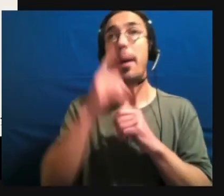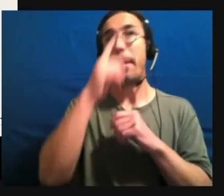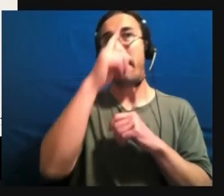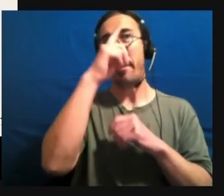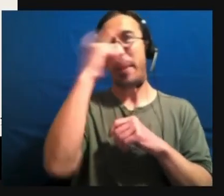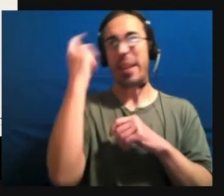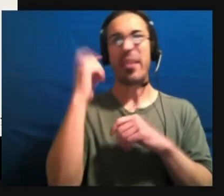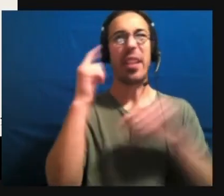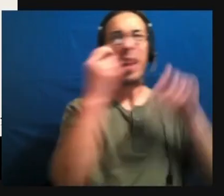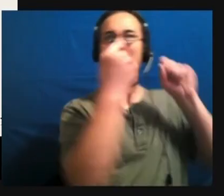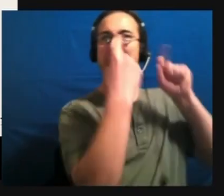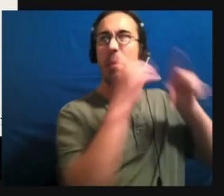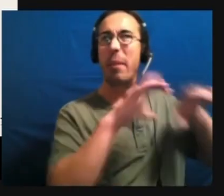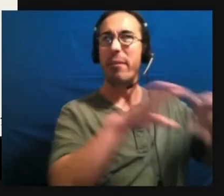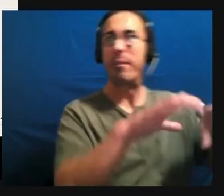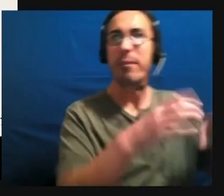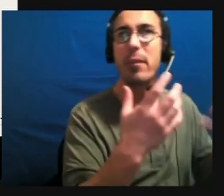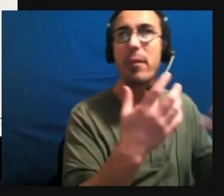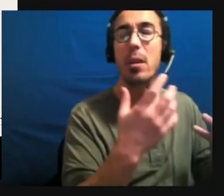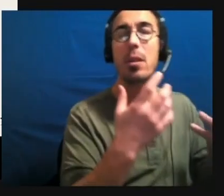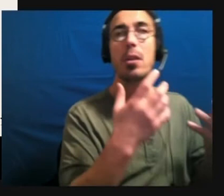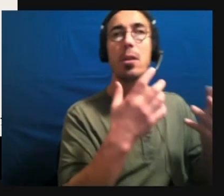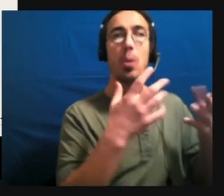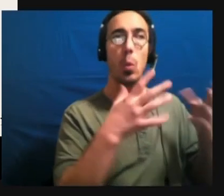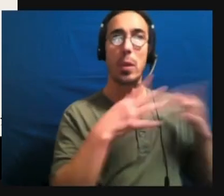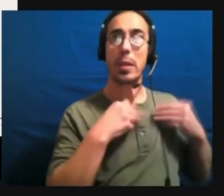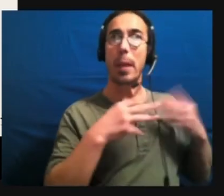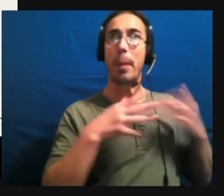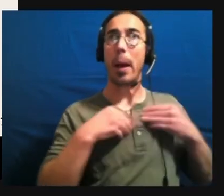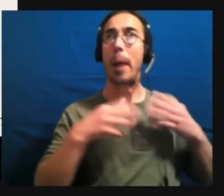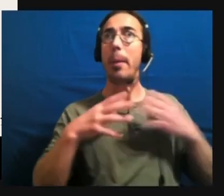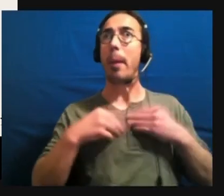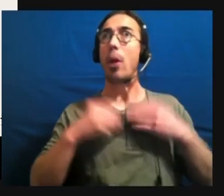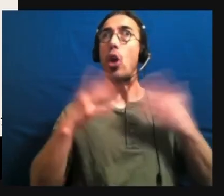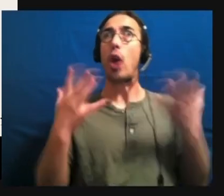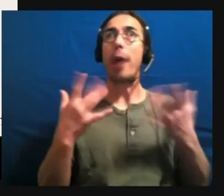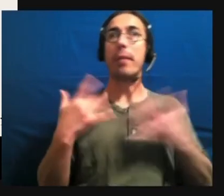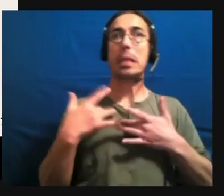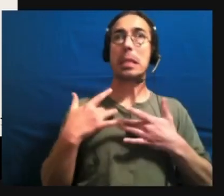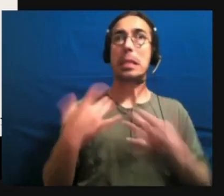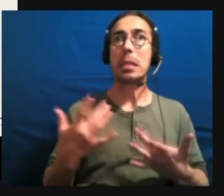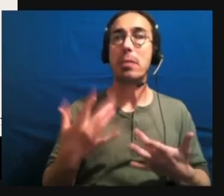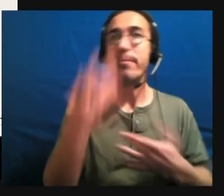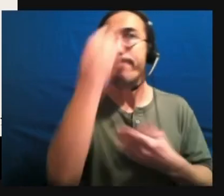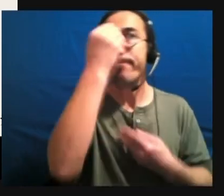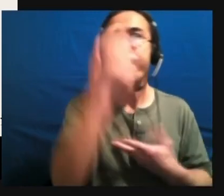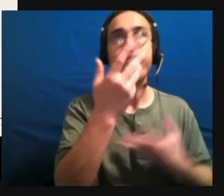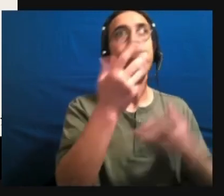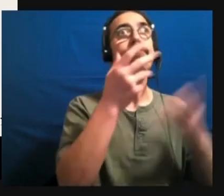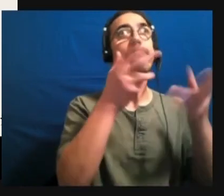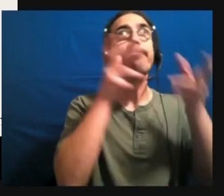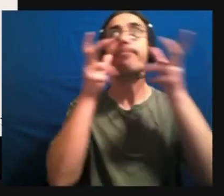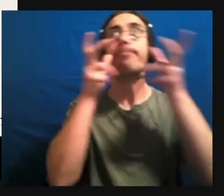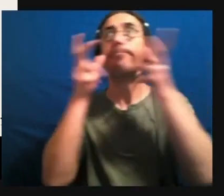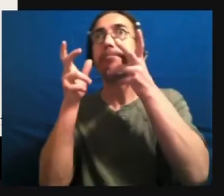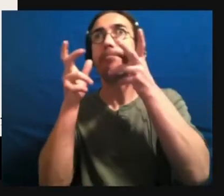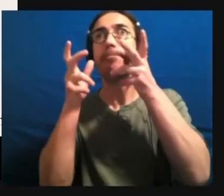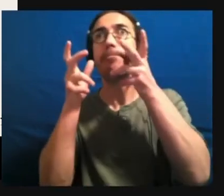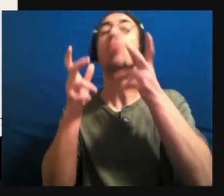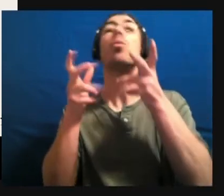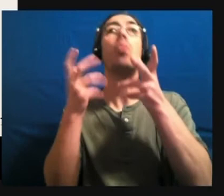connectivity, we take in a lot of sensory information and we're often